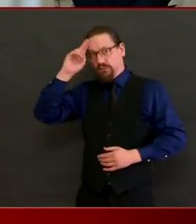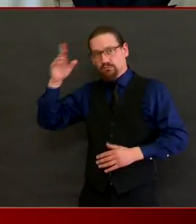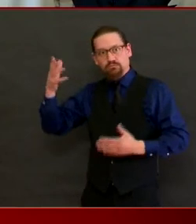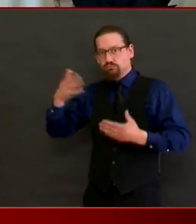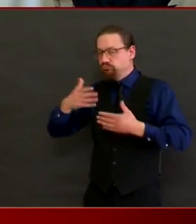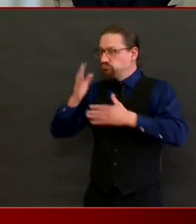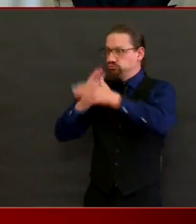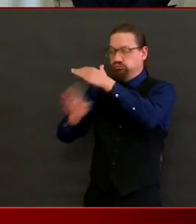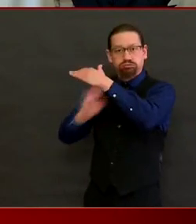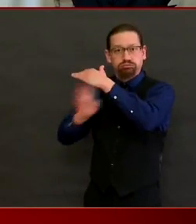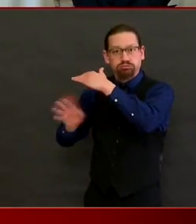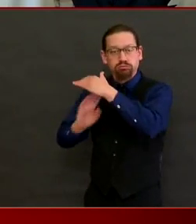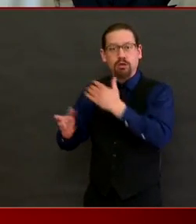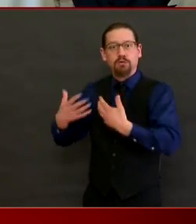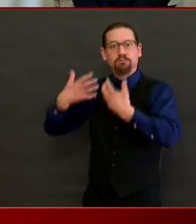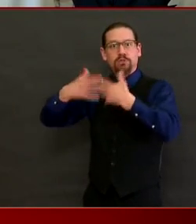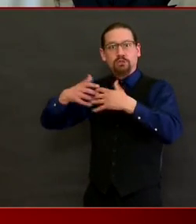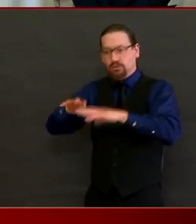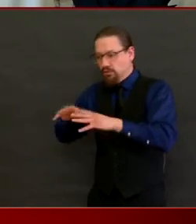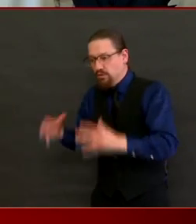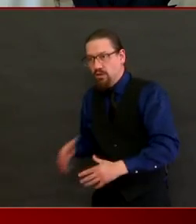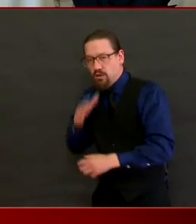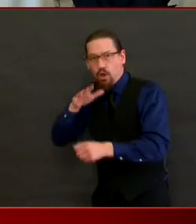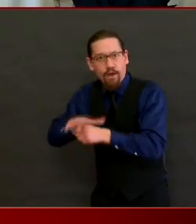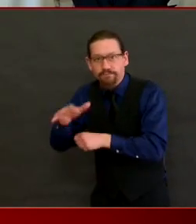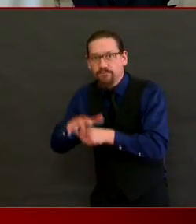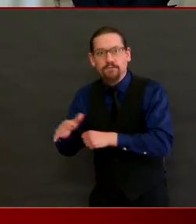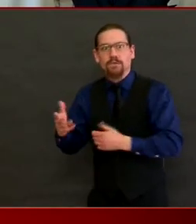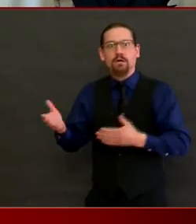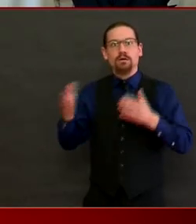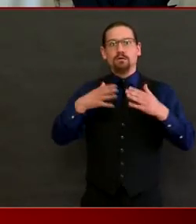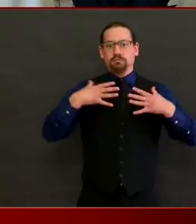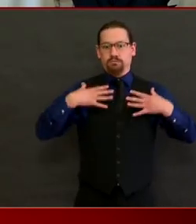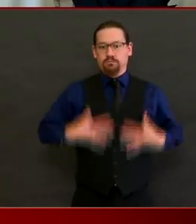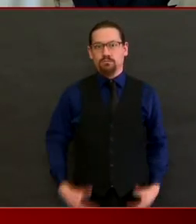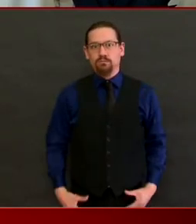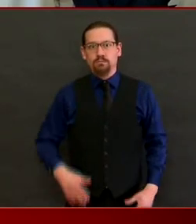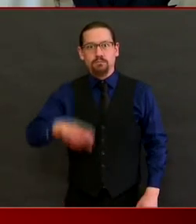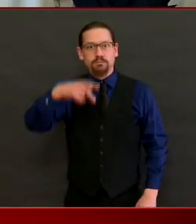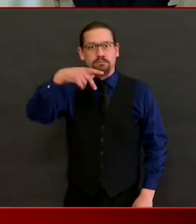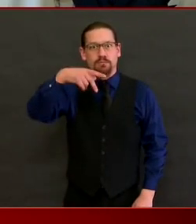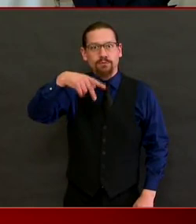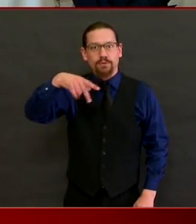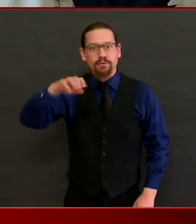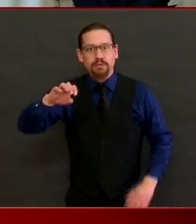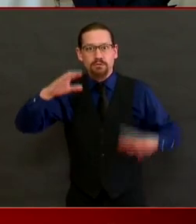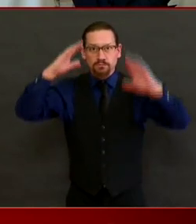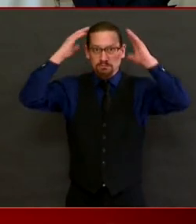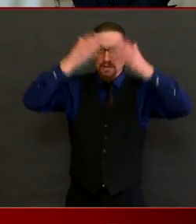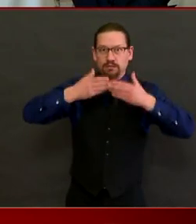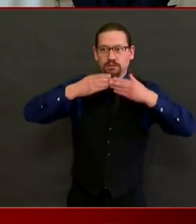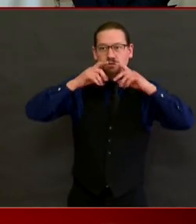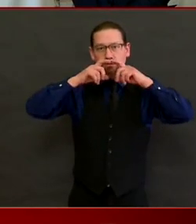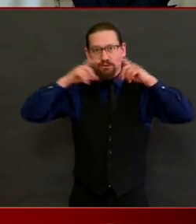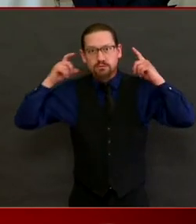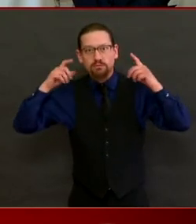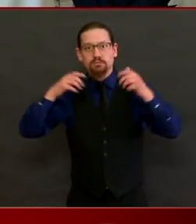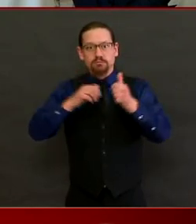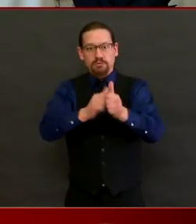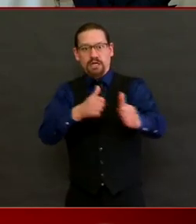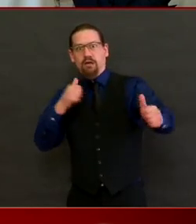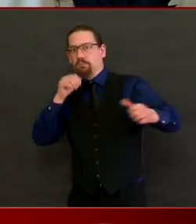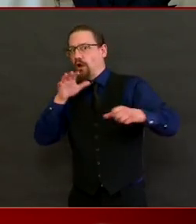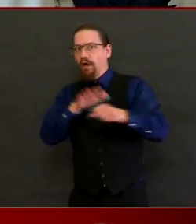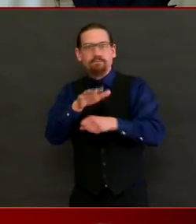PPE. And so you have to have some sense of what's the worst, when could it be, and what do I need to